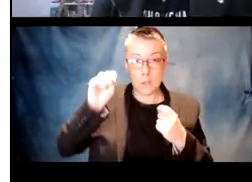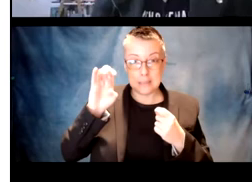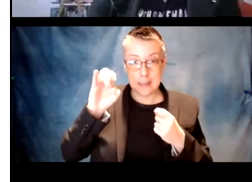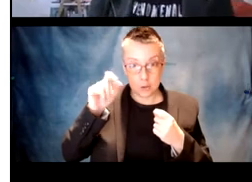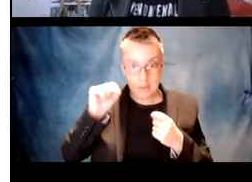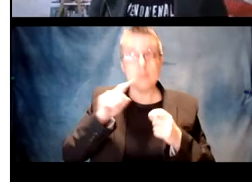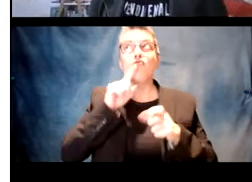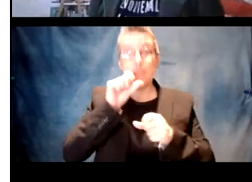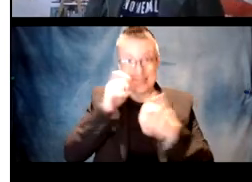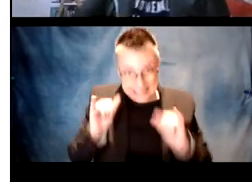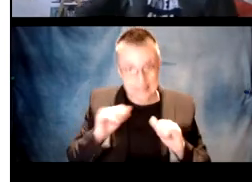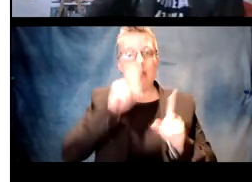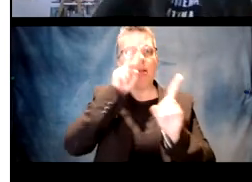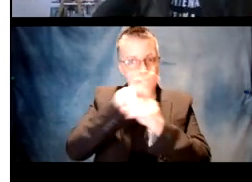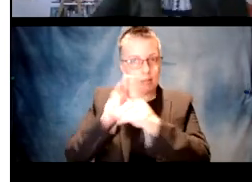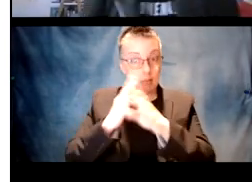perception.